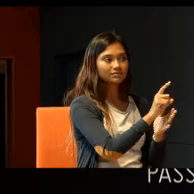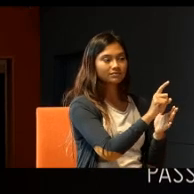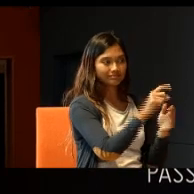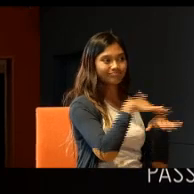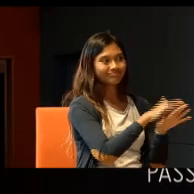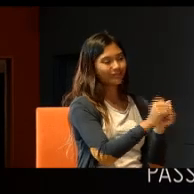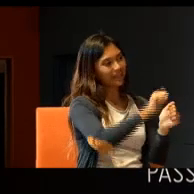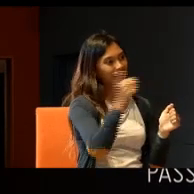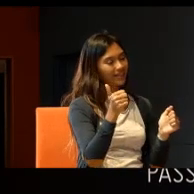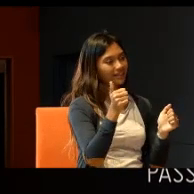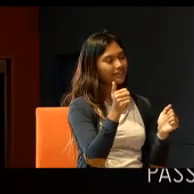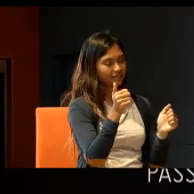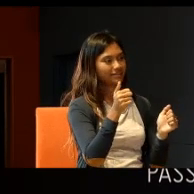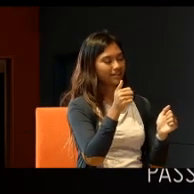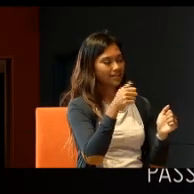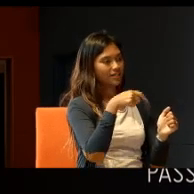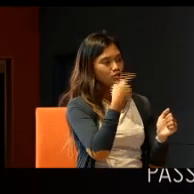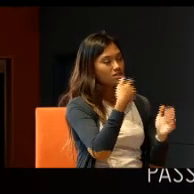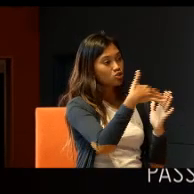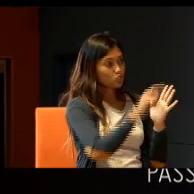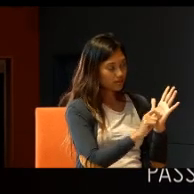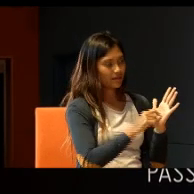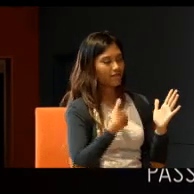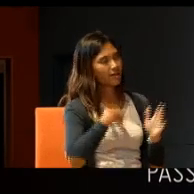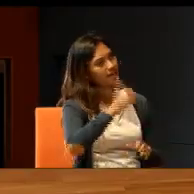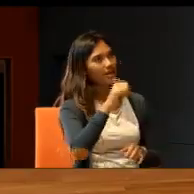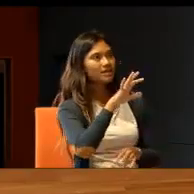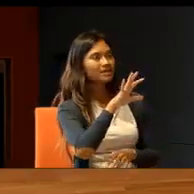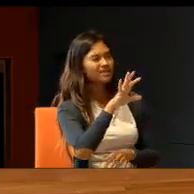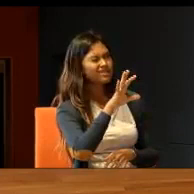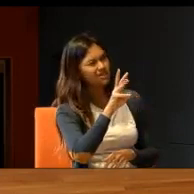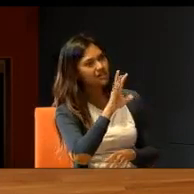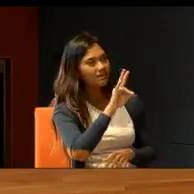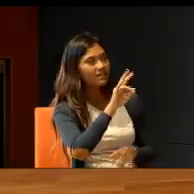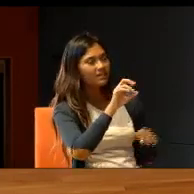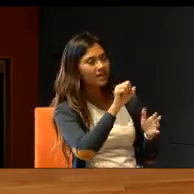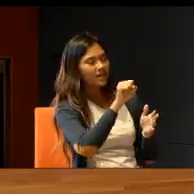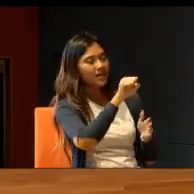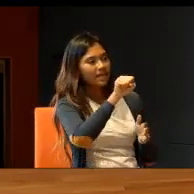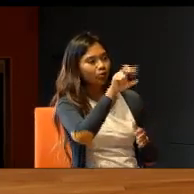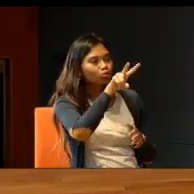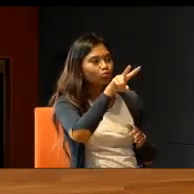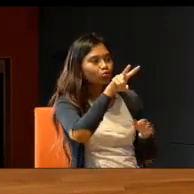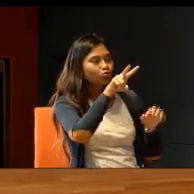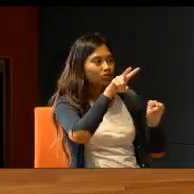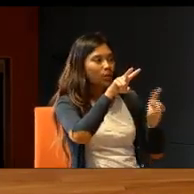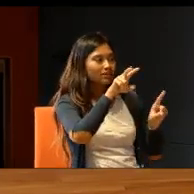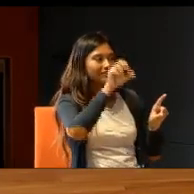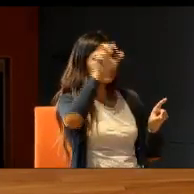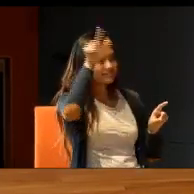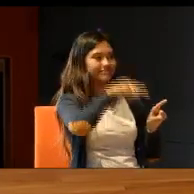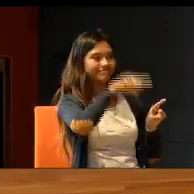Sec 1 students, another six, or seven, Sec 2. So, they were, actually spread,